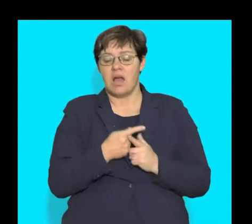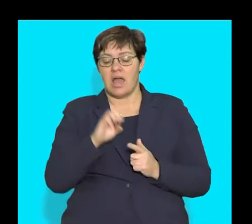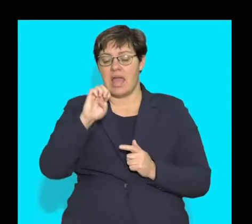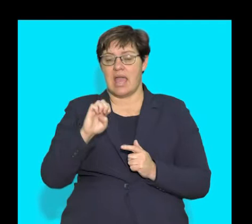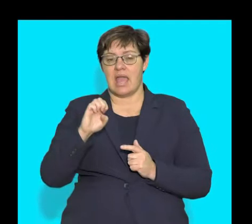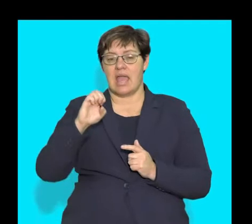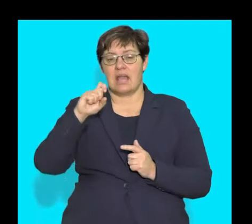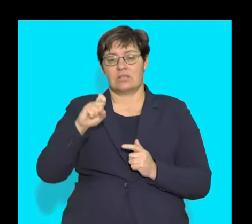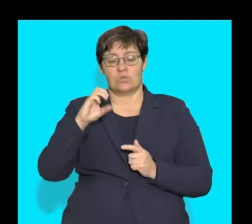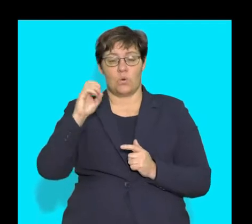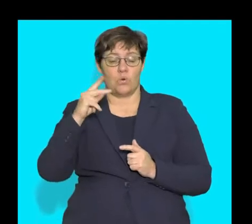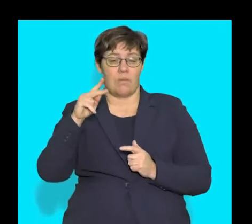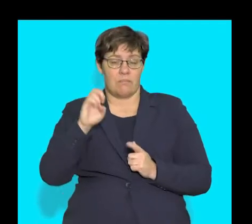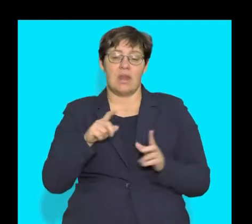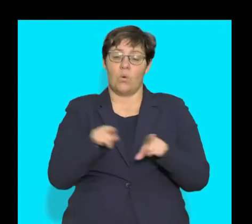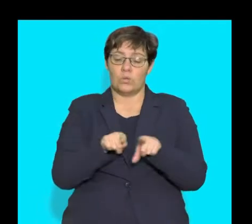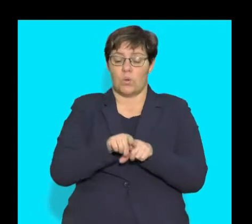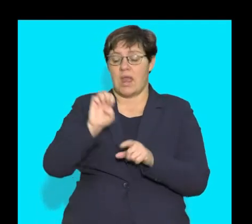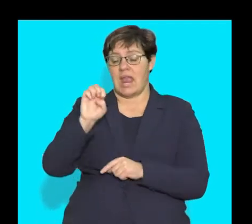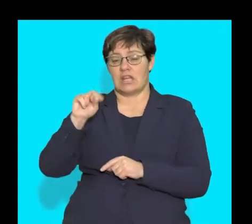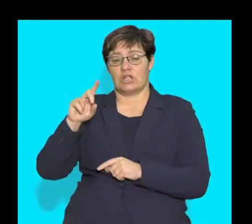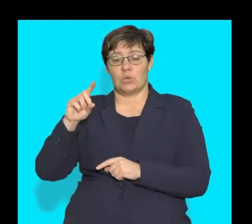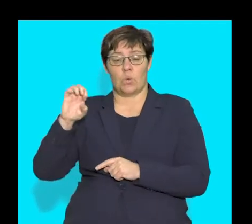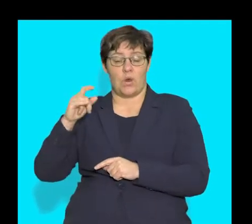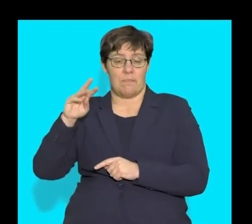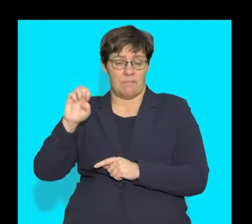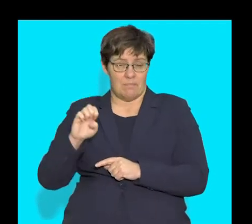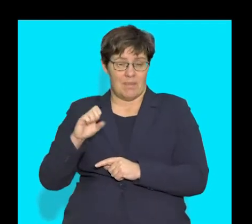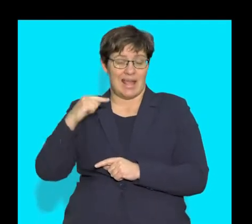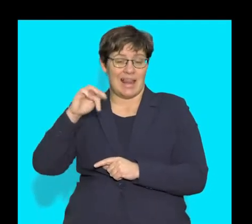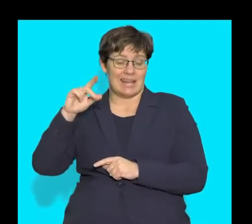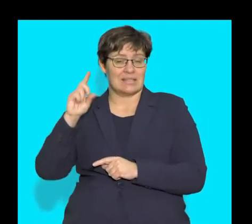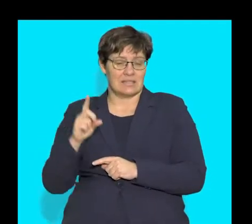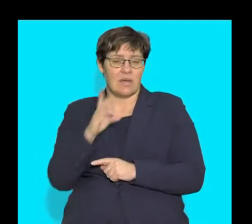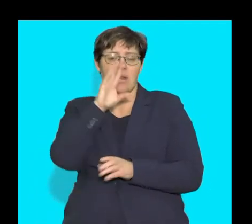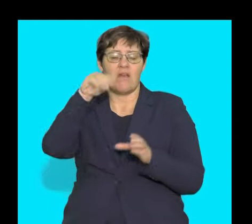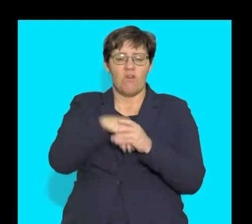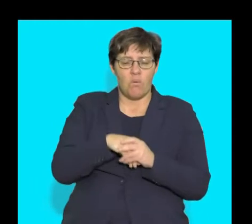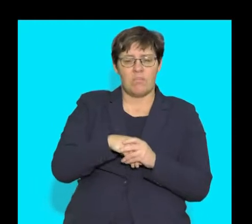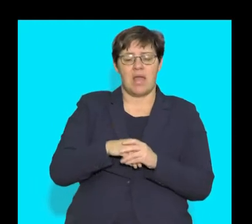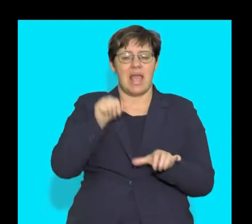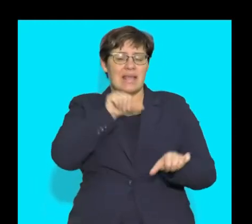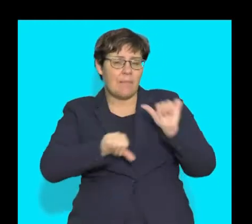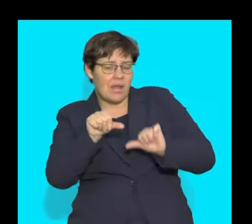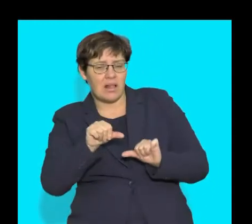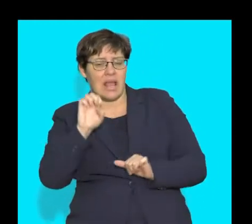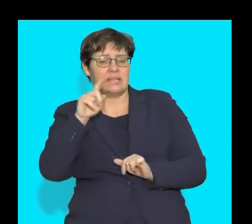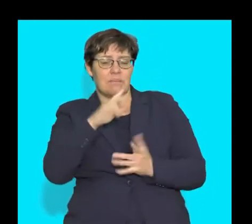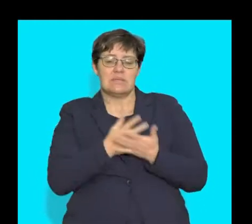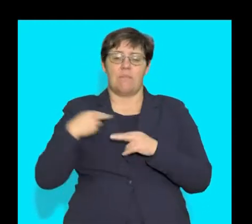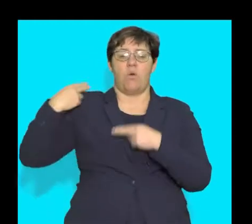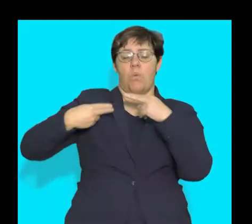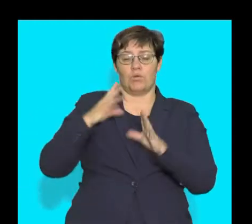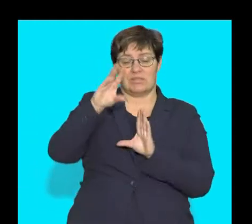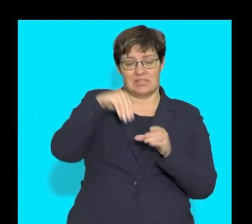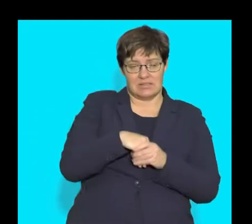exocrine and endocrine gland and its role in the production of chemicals or enzymes, as well as hormones,